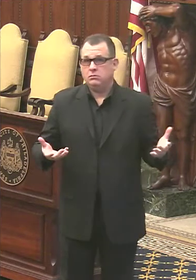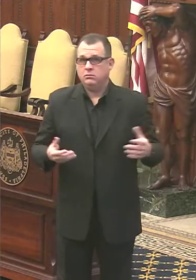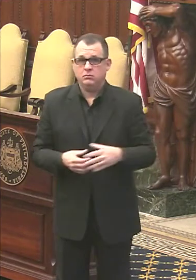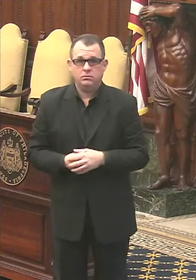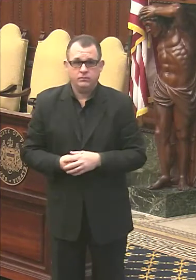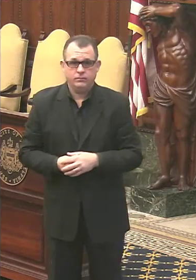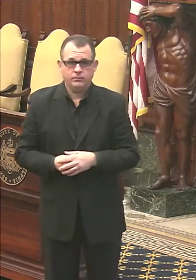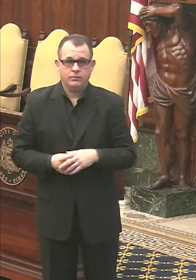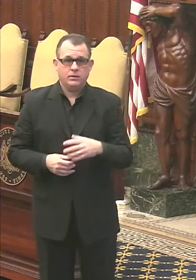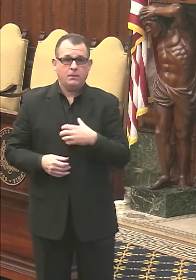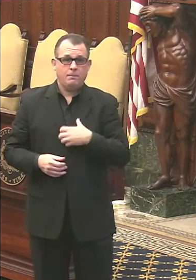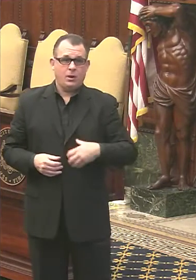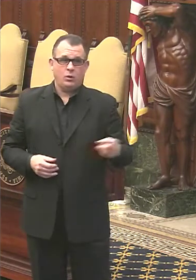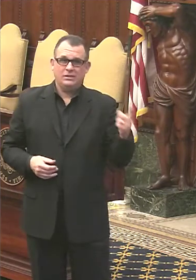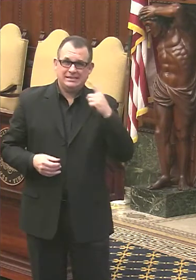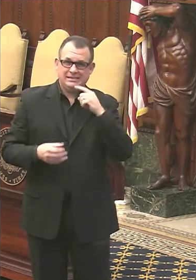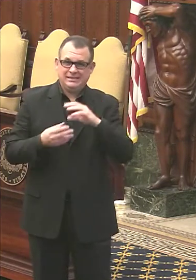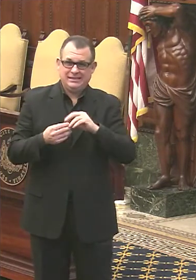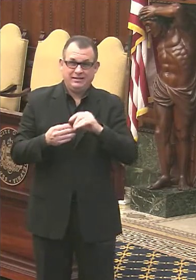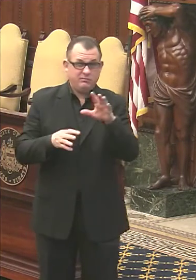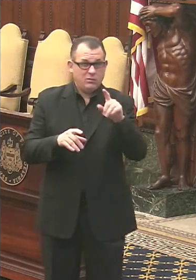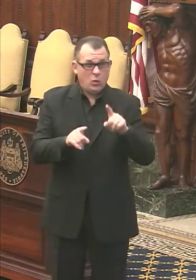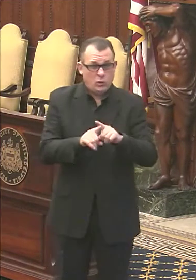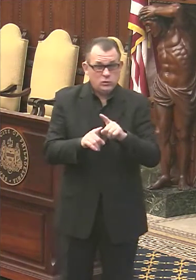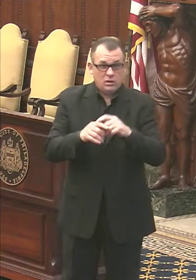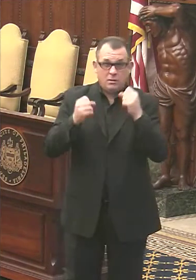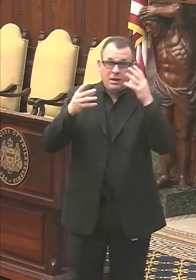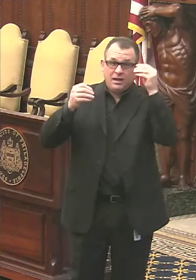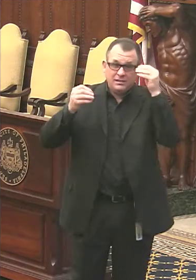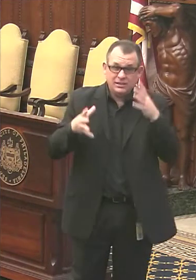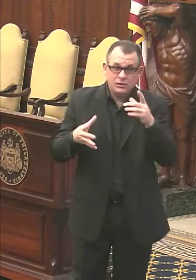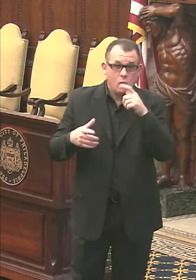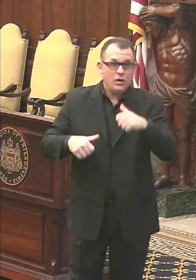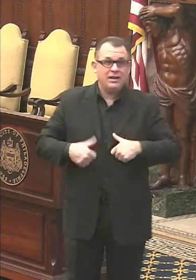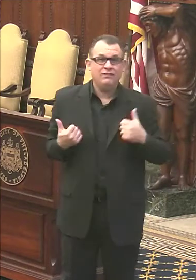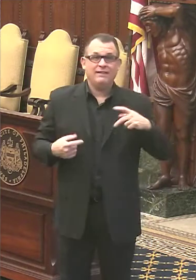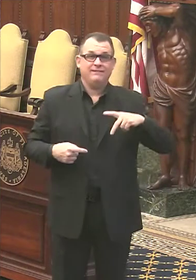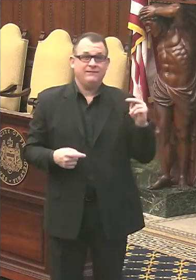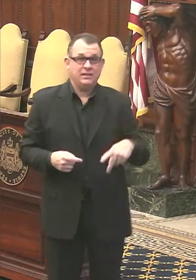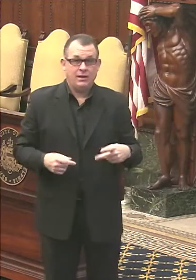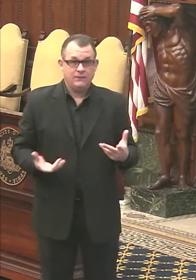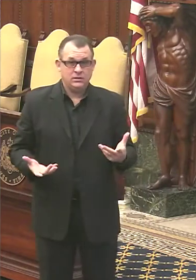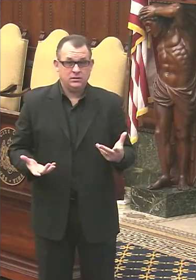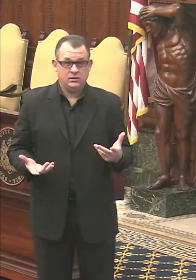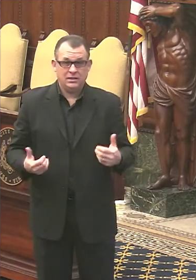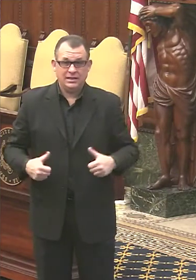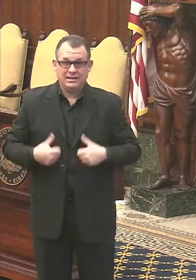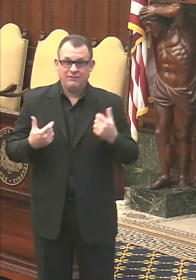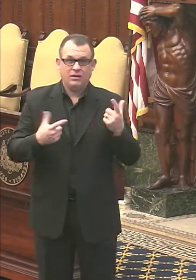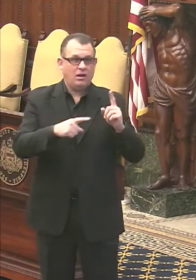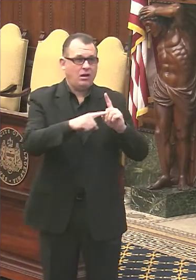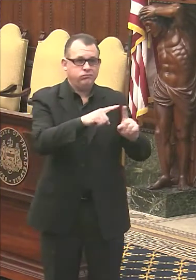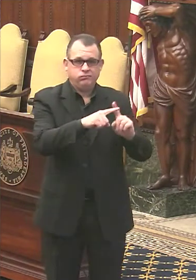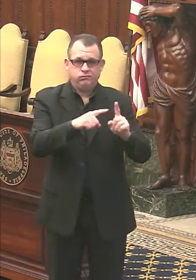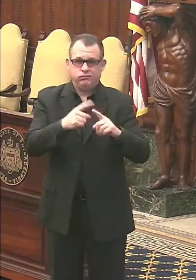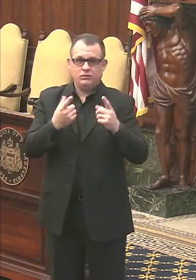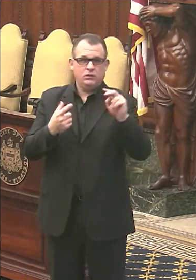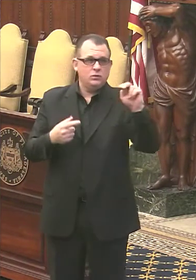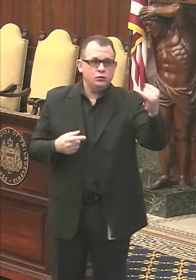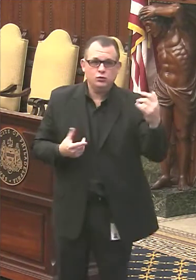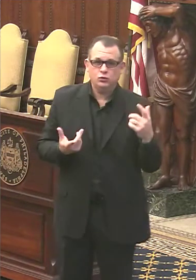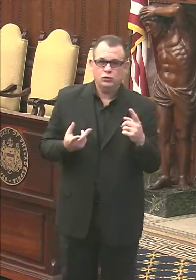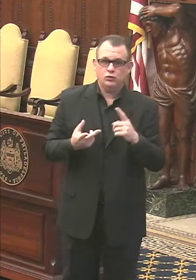correct me if I'm wrong. A large percentage of our teachers do not live in Philadelphia, but live in the counties and in New Jersey. So if they have the